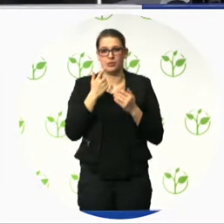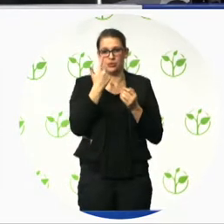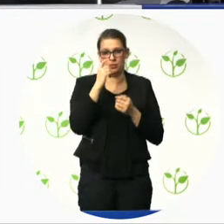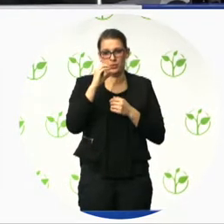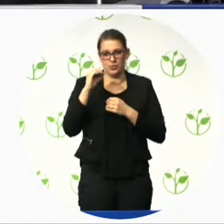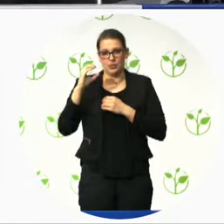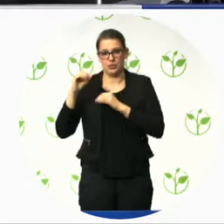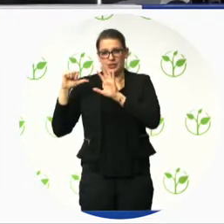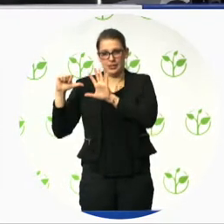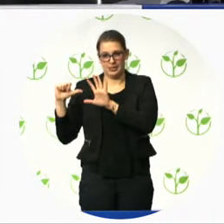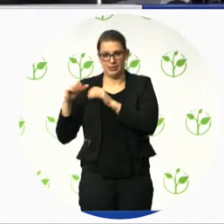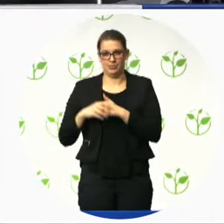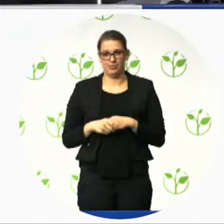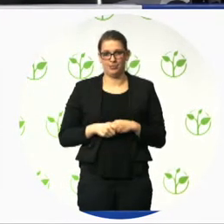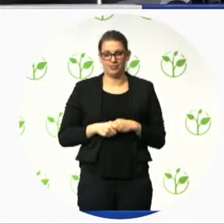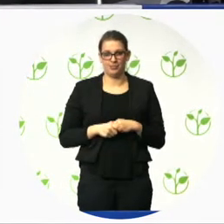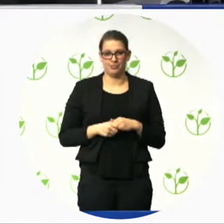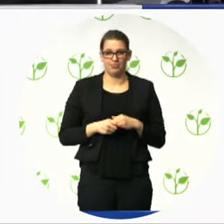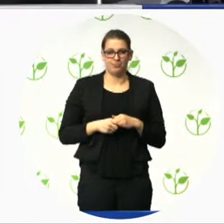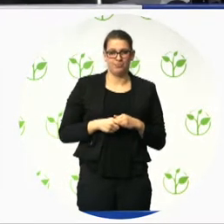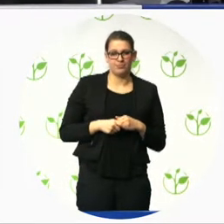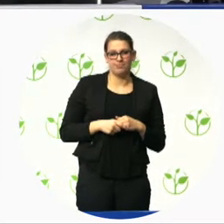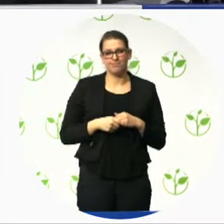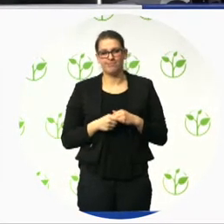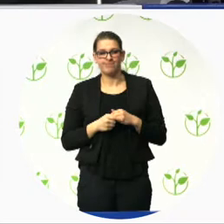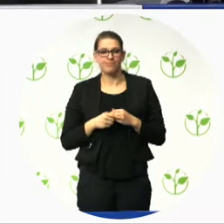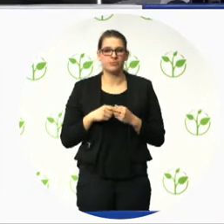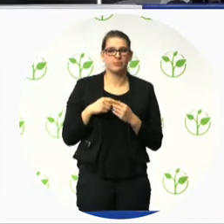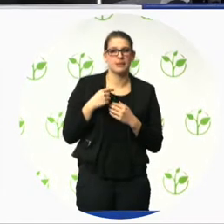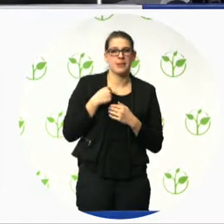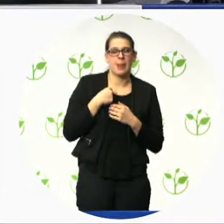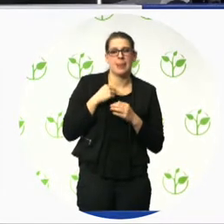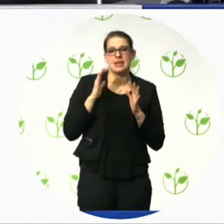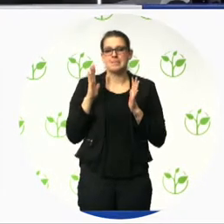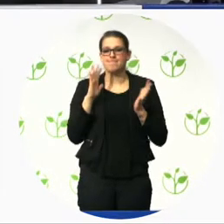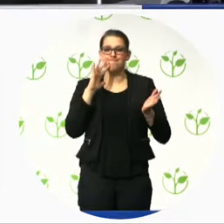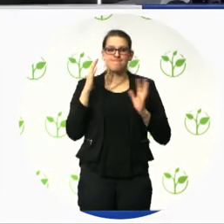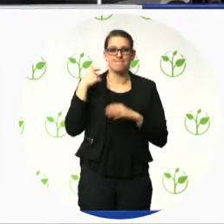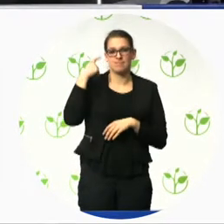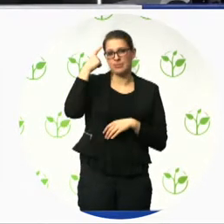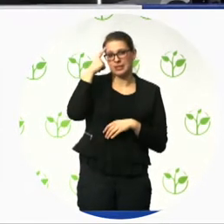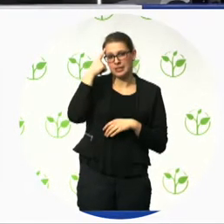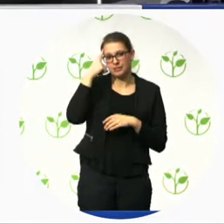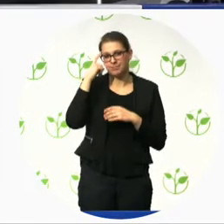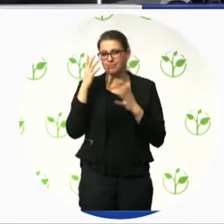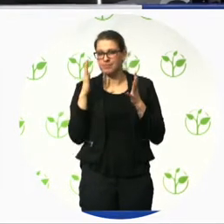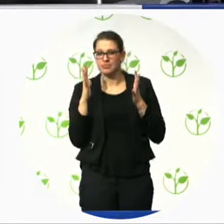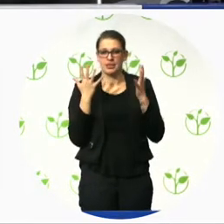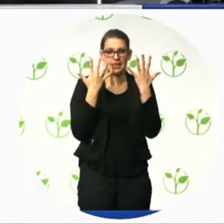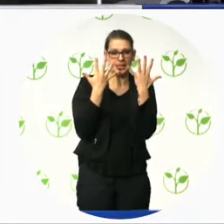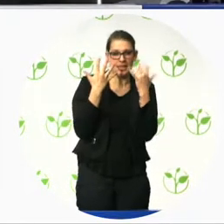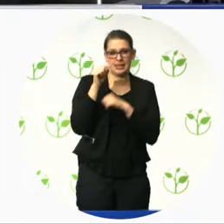10 to 20, at the max, 30% of all websites that are accessible in the way